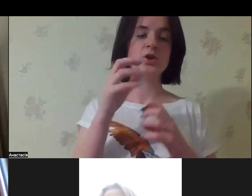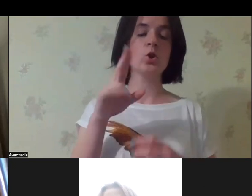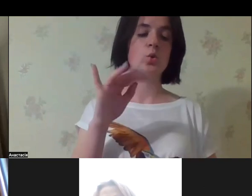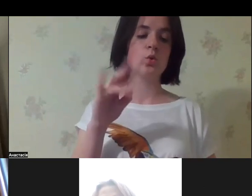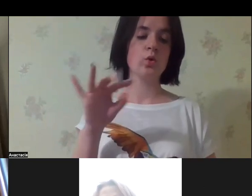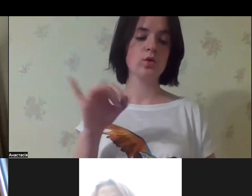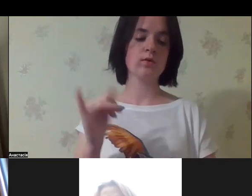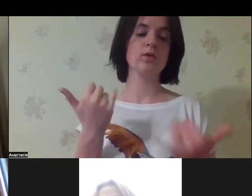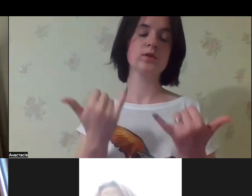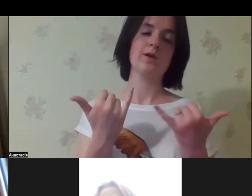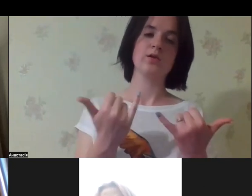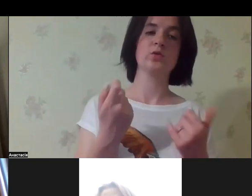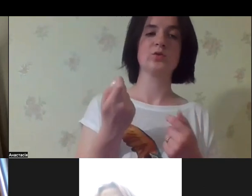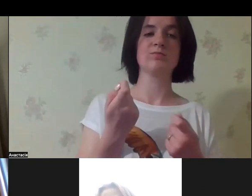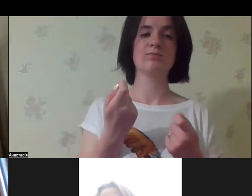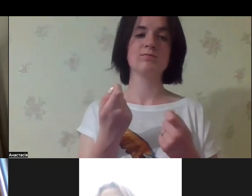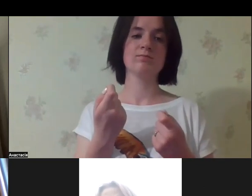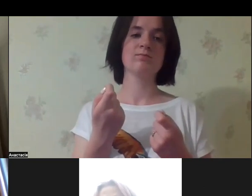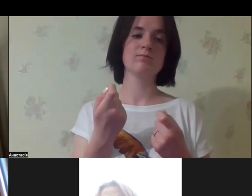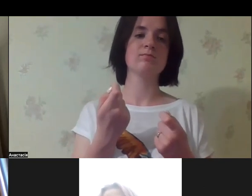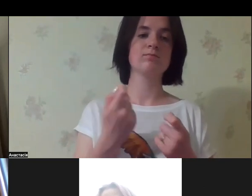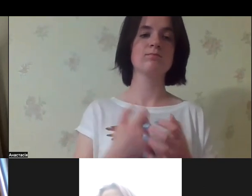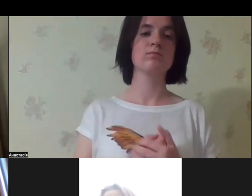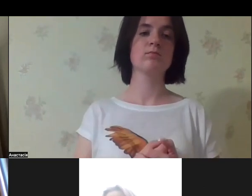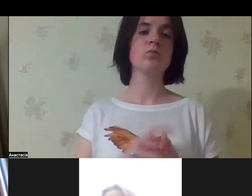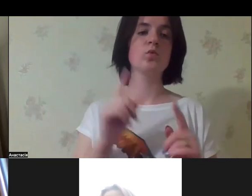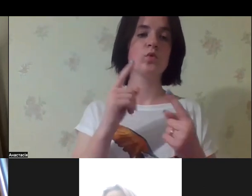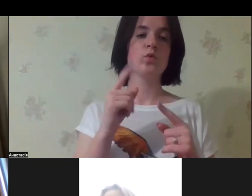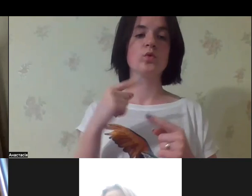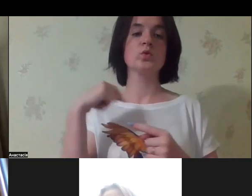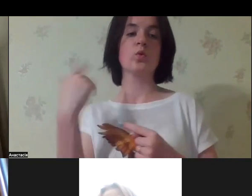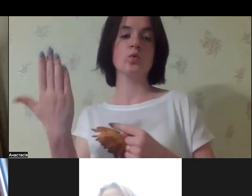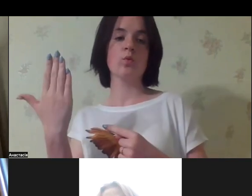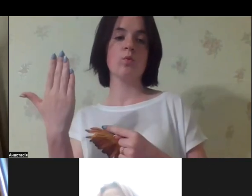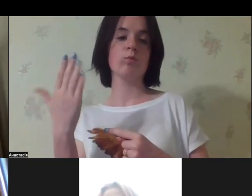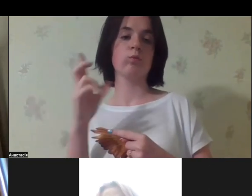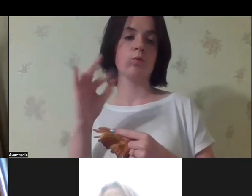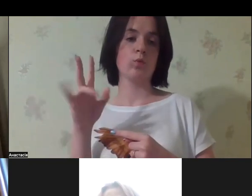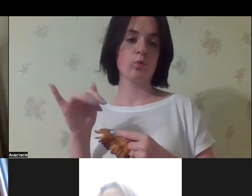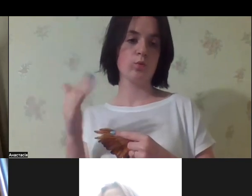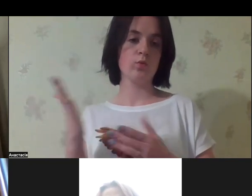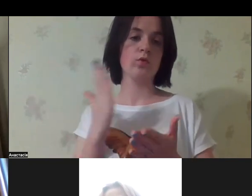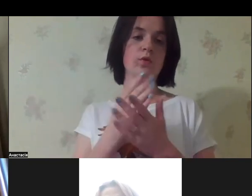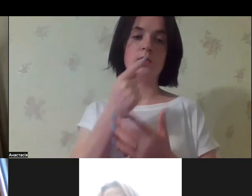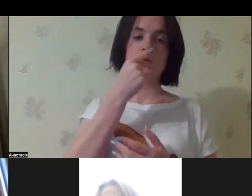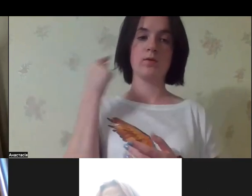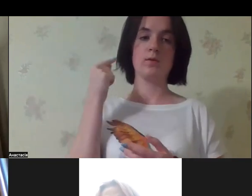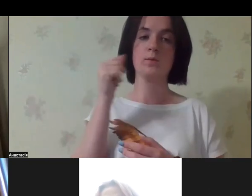think the international donors are, you know, in the split.